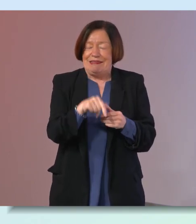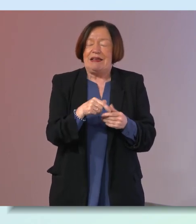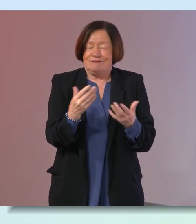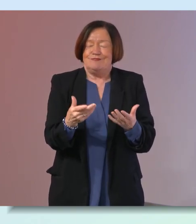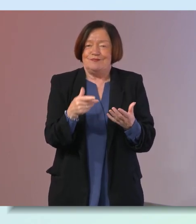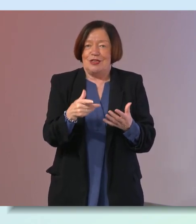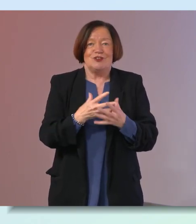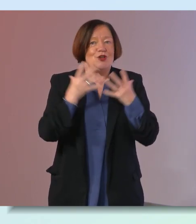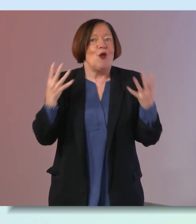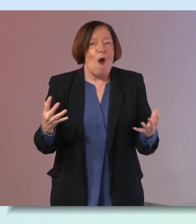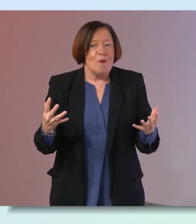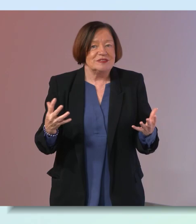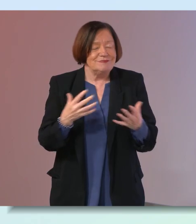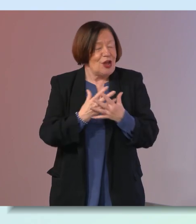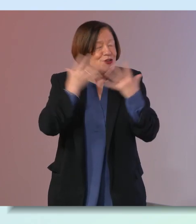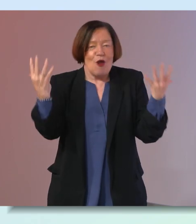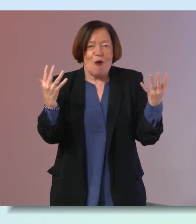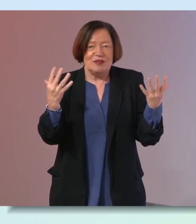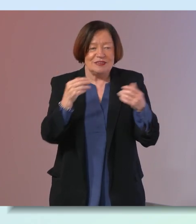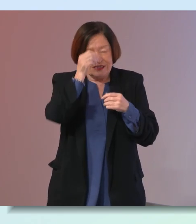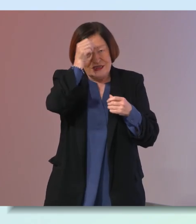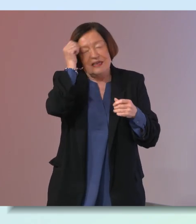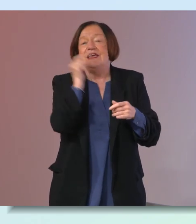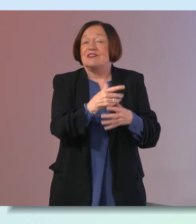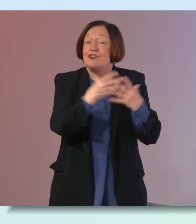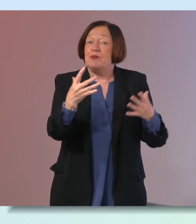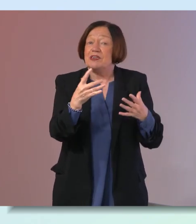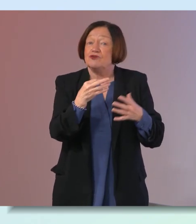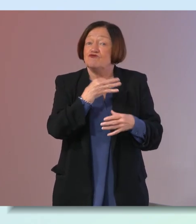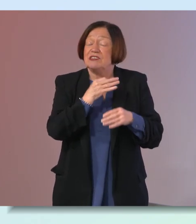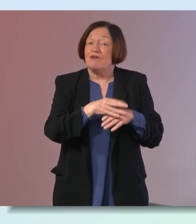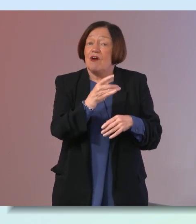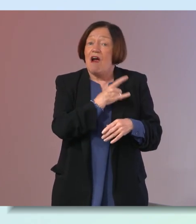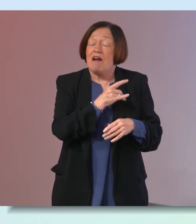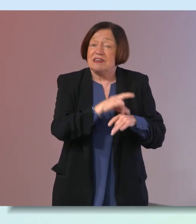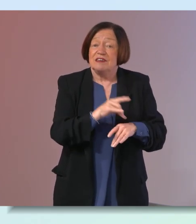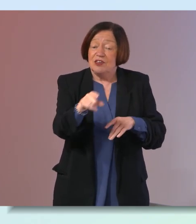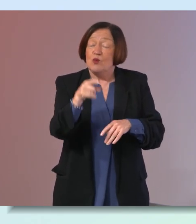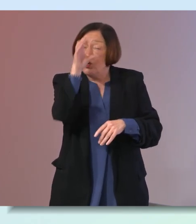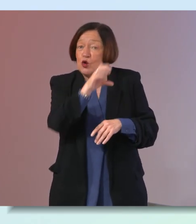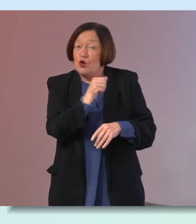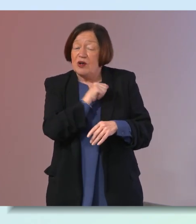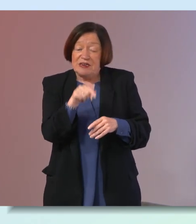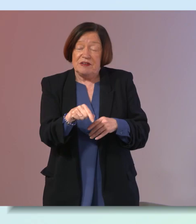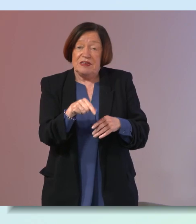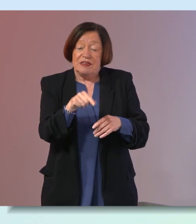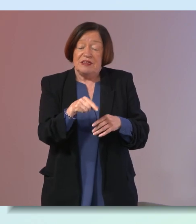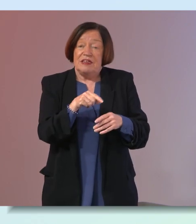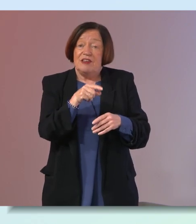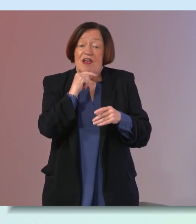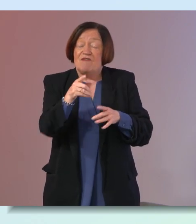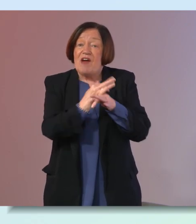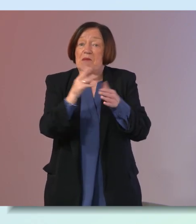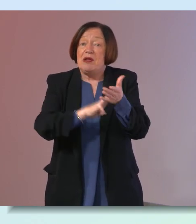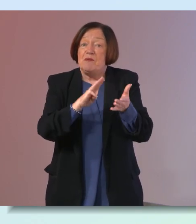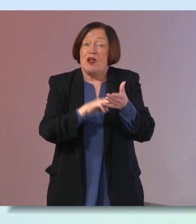enormous an enormous thing is that the biggest risk for heart disease and stroke well when you look at that saving family members who